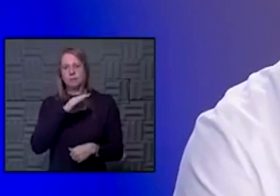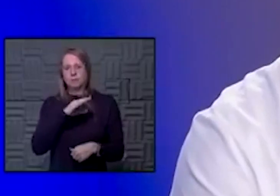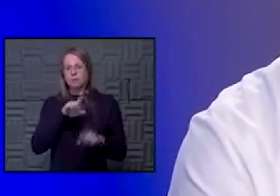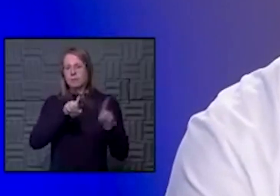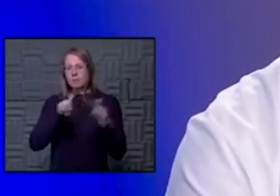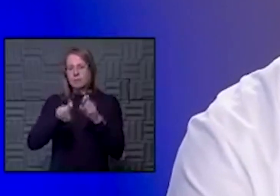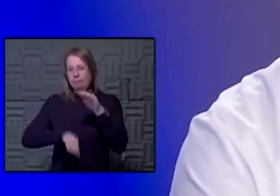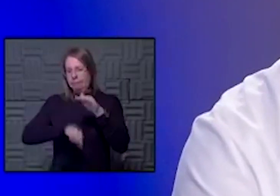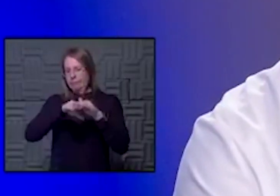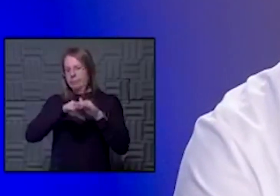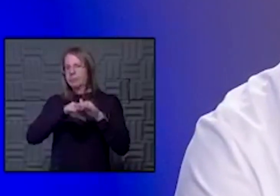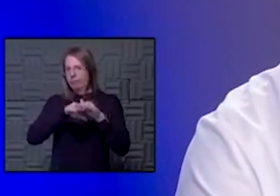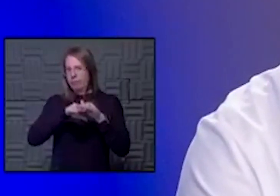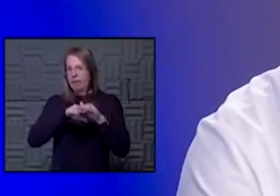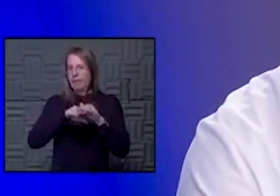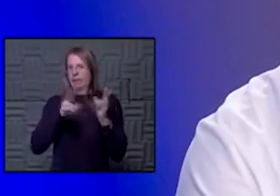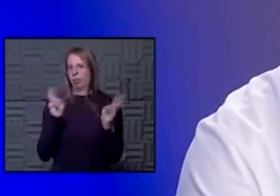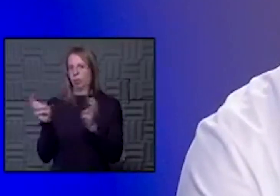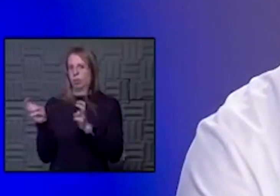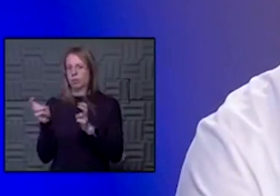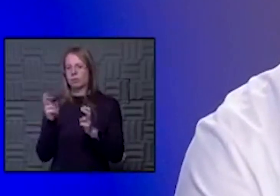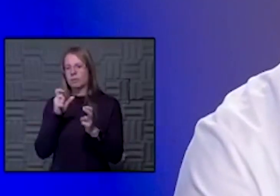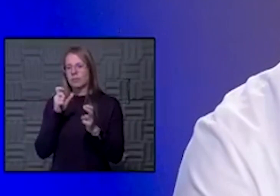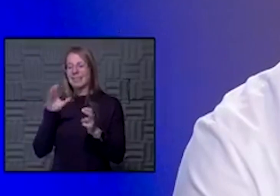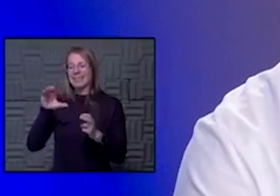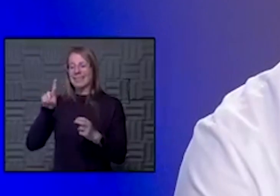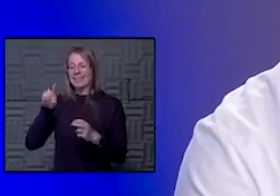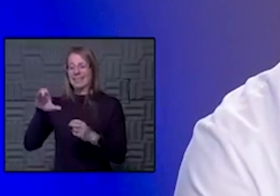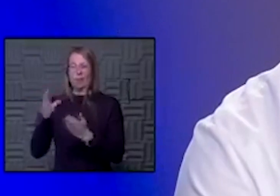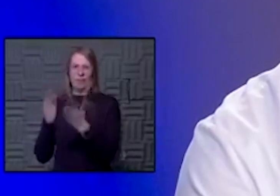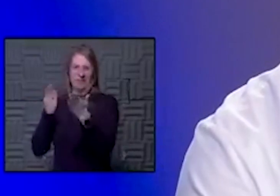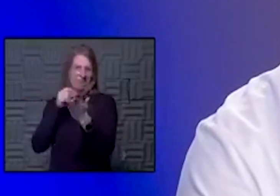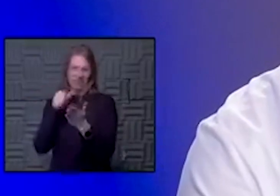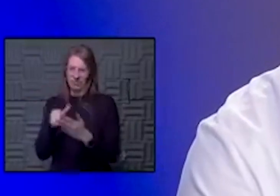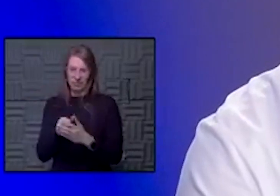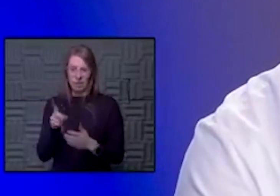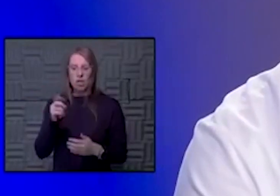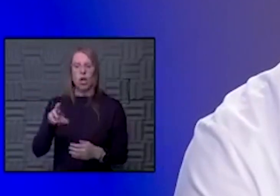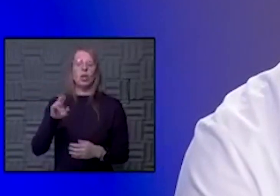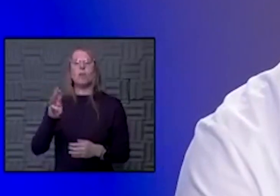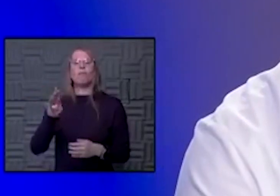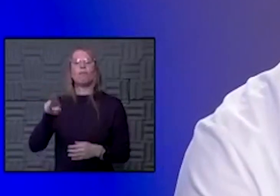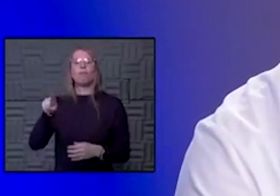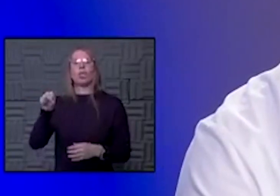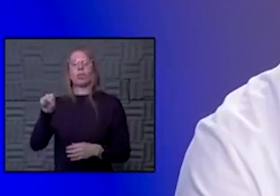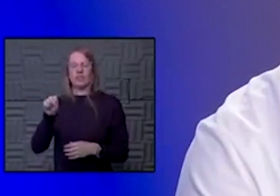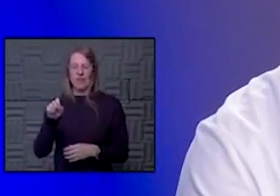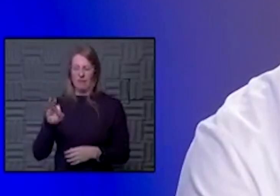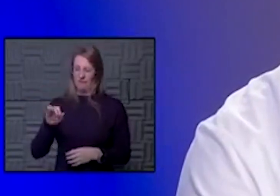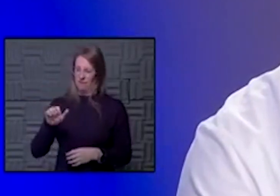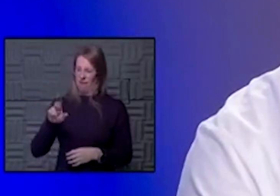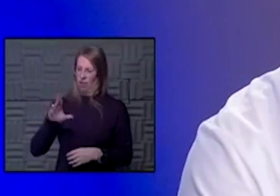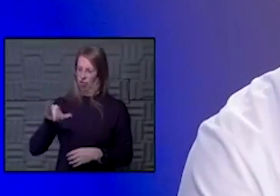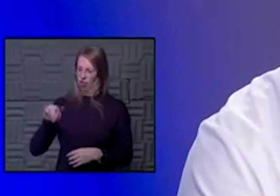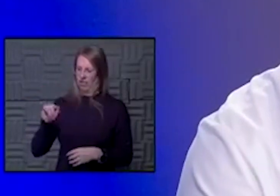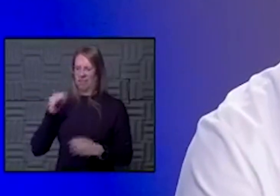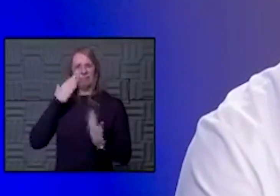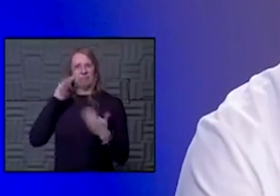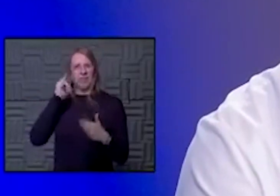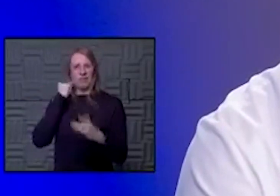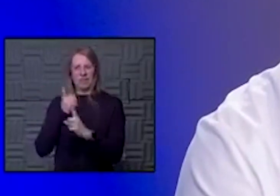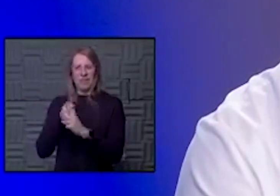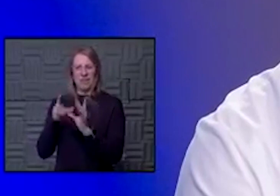capacities. You know, that was a, it wasn't a recommendation by the CDPC, but certainly Dr. Birx had said it. And I don't know if Dr. Fauci had said it as well.